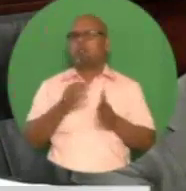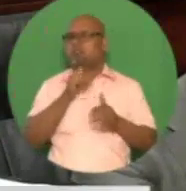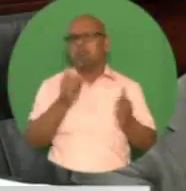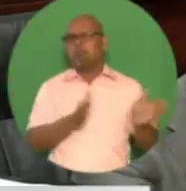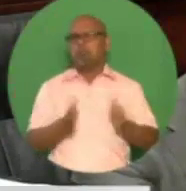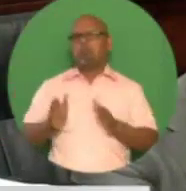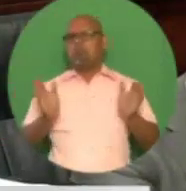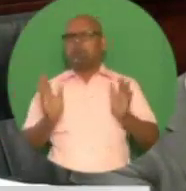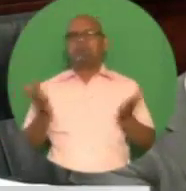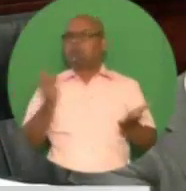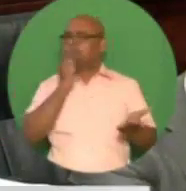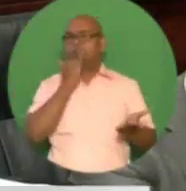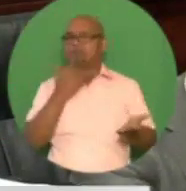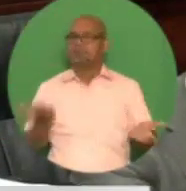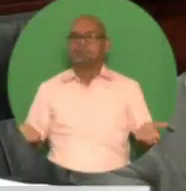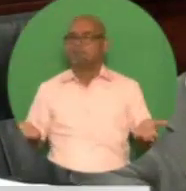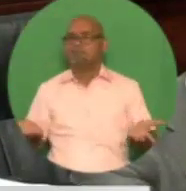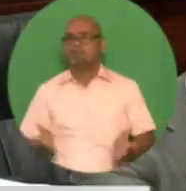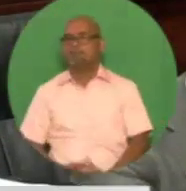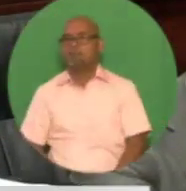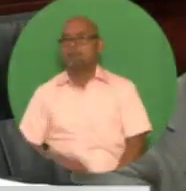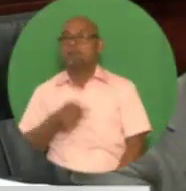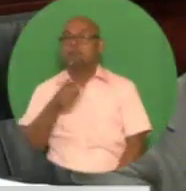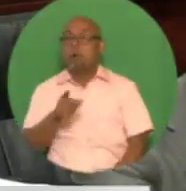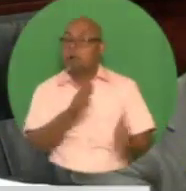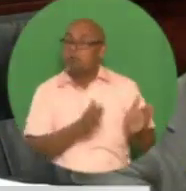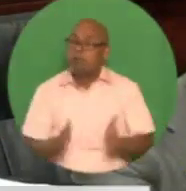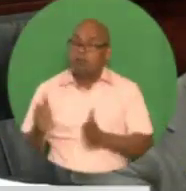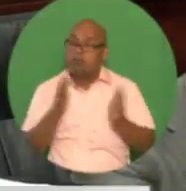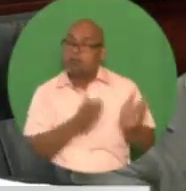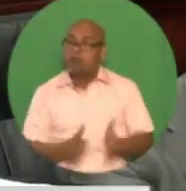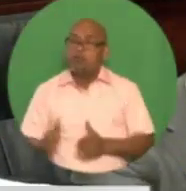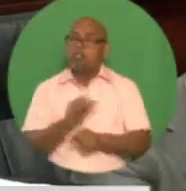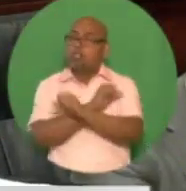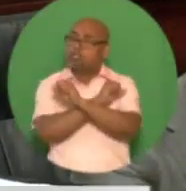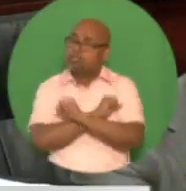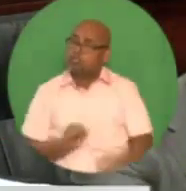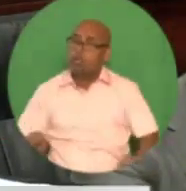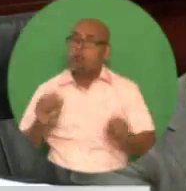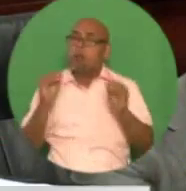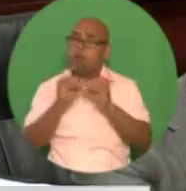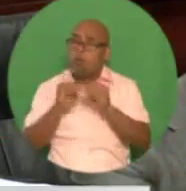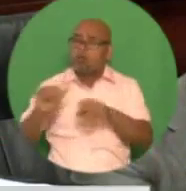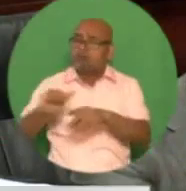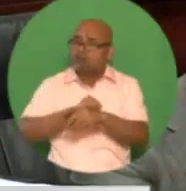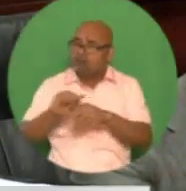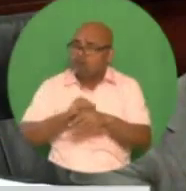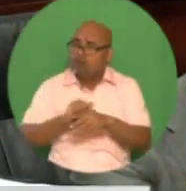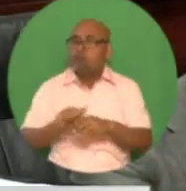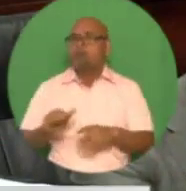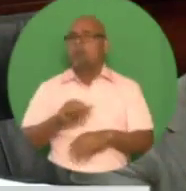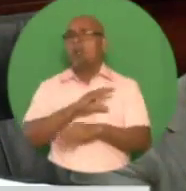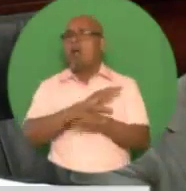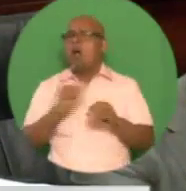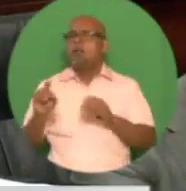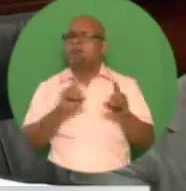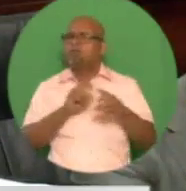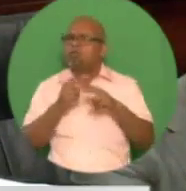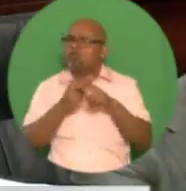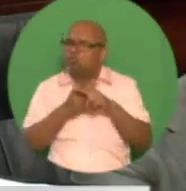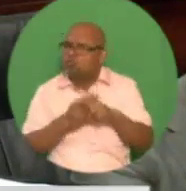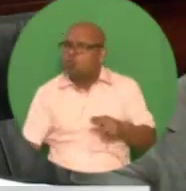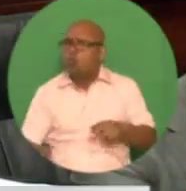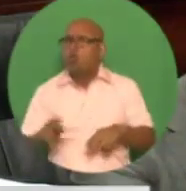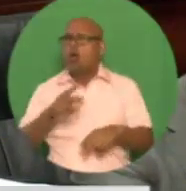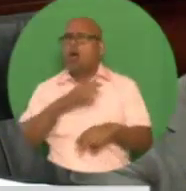strategy will strengthen multi-year fiscal discipline and allow the government to consider both the short- and medium-term impact of policies.